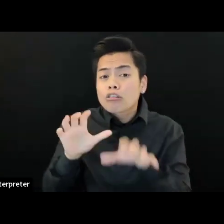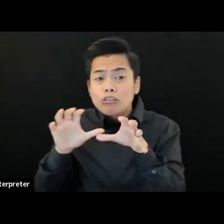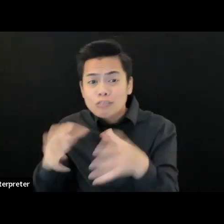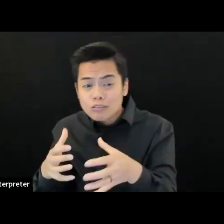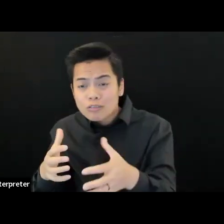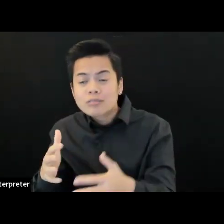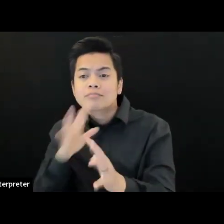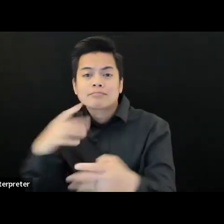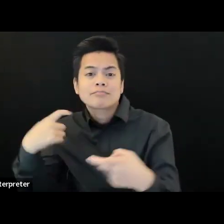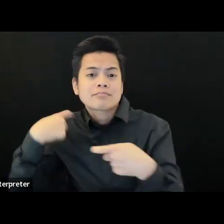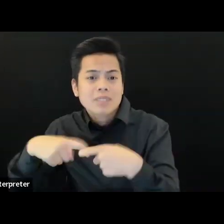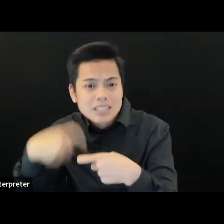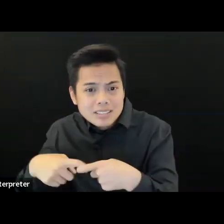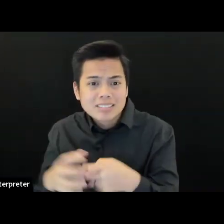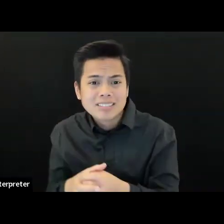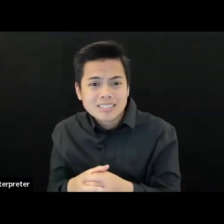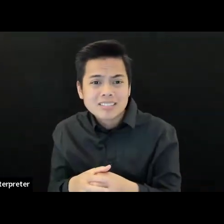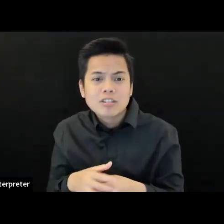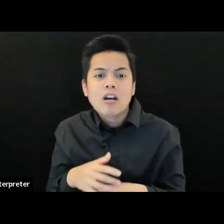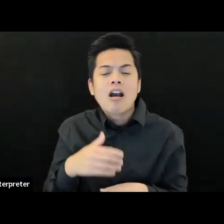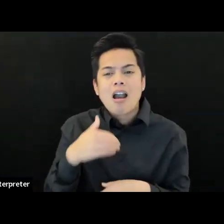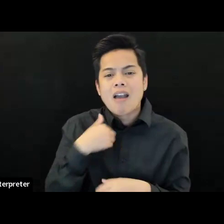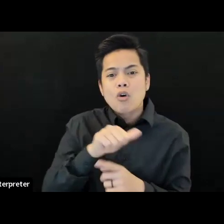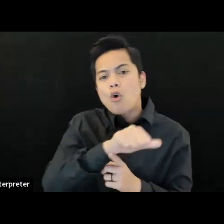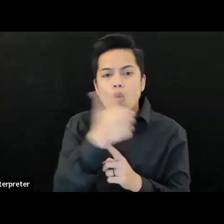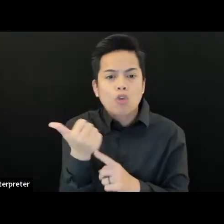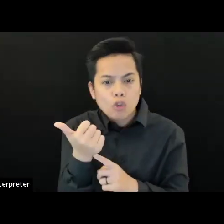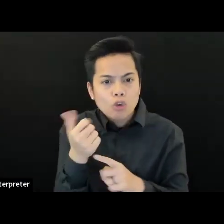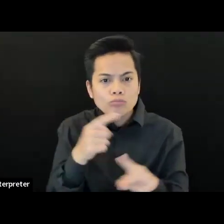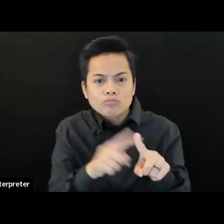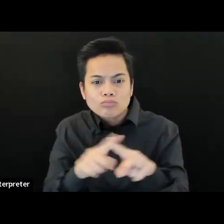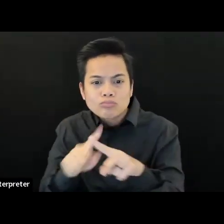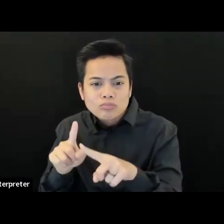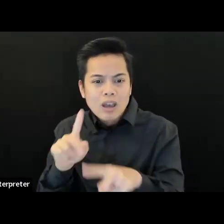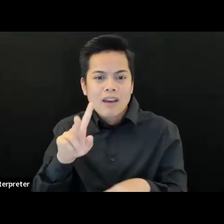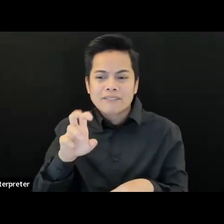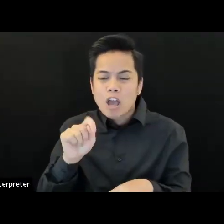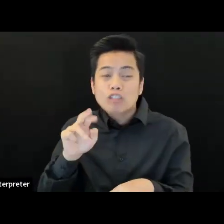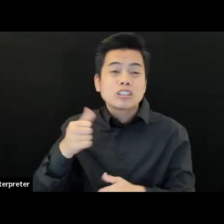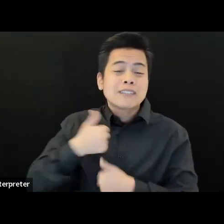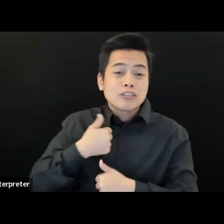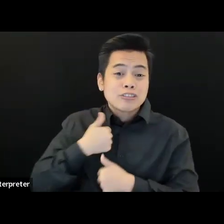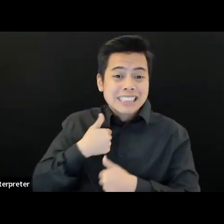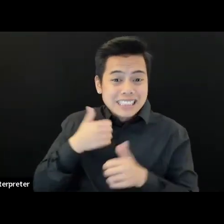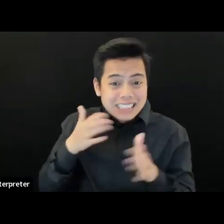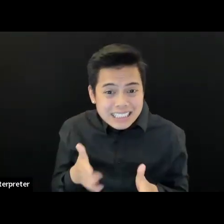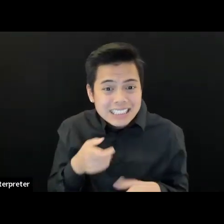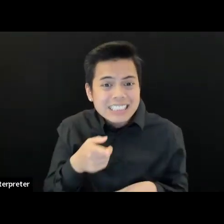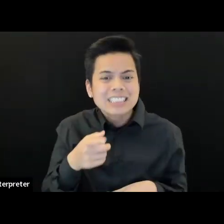picture, one with the transition age youth. And we have our final focus group, which will focus on queer and trans,